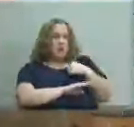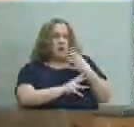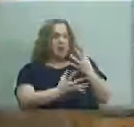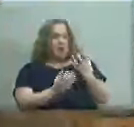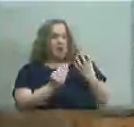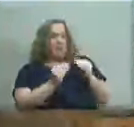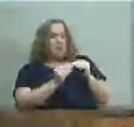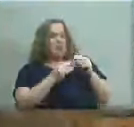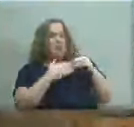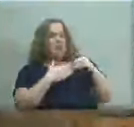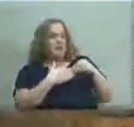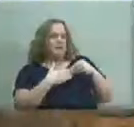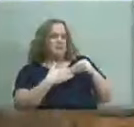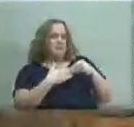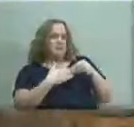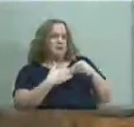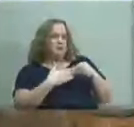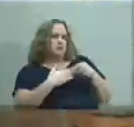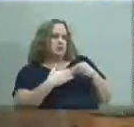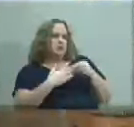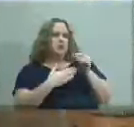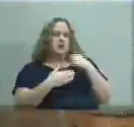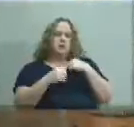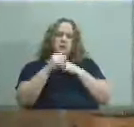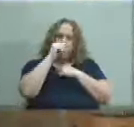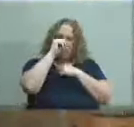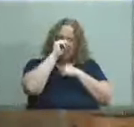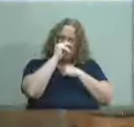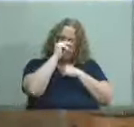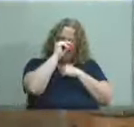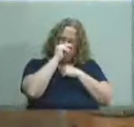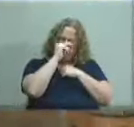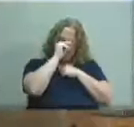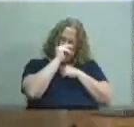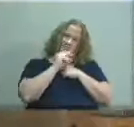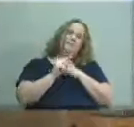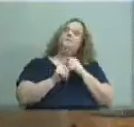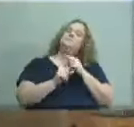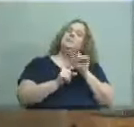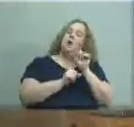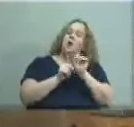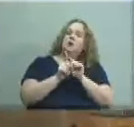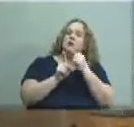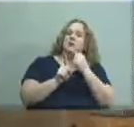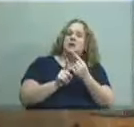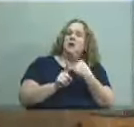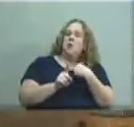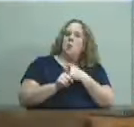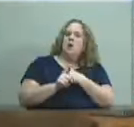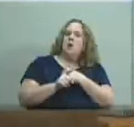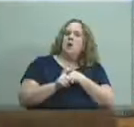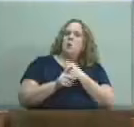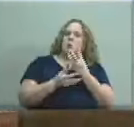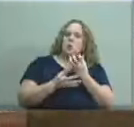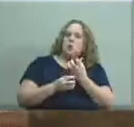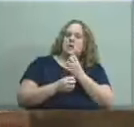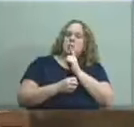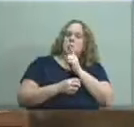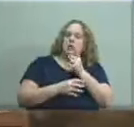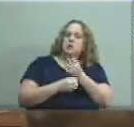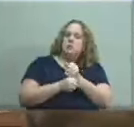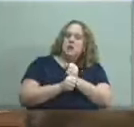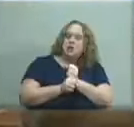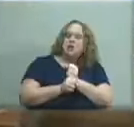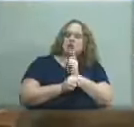as you're saying mr jones then we are also the dual message is that we are making sure that our parents